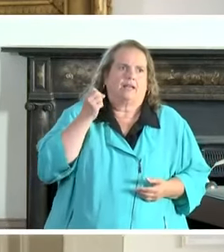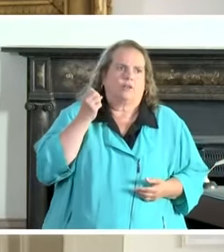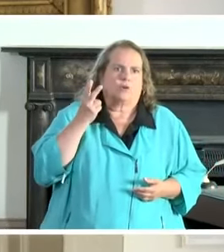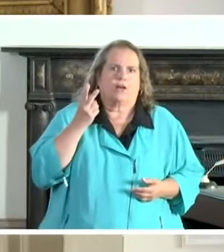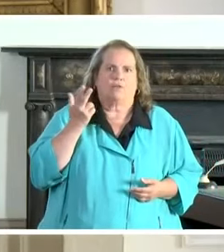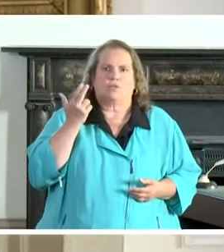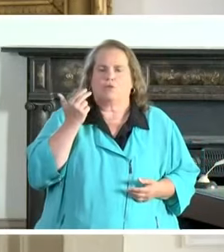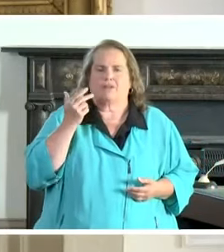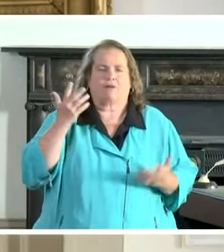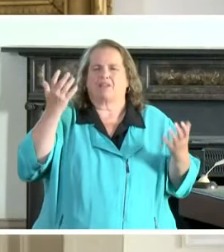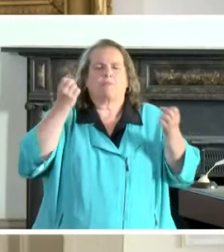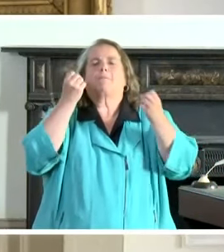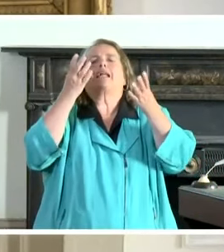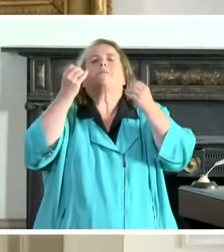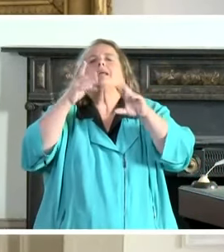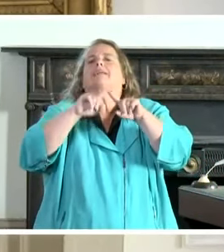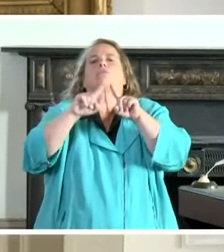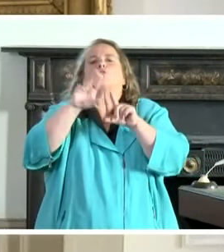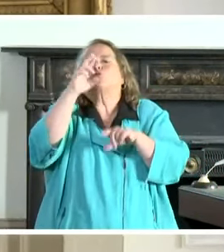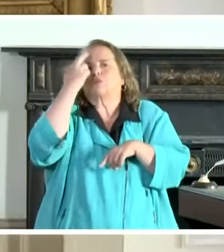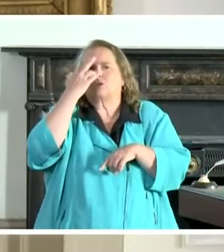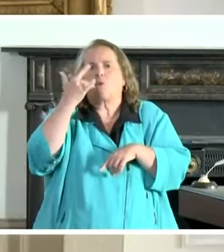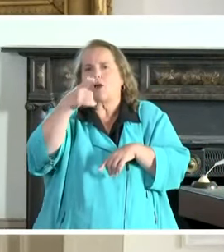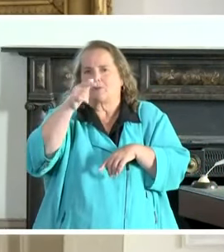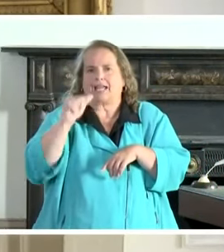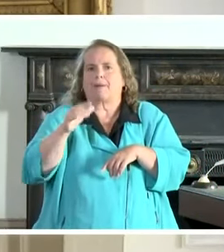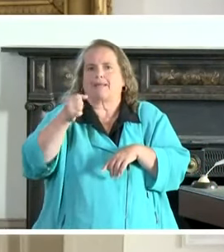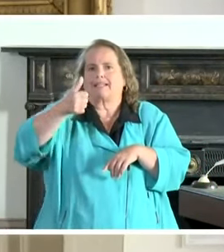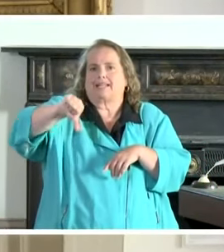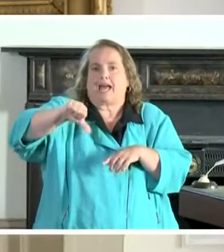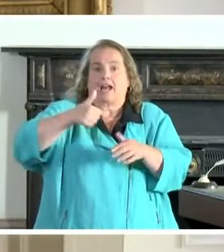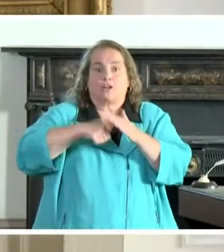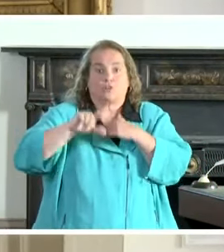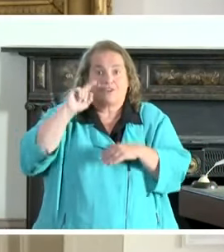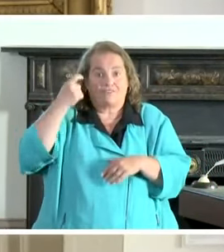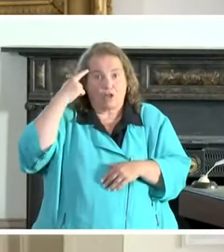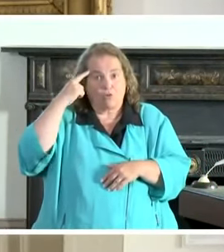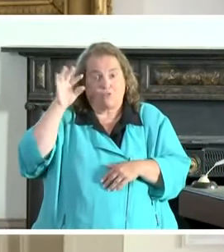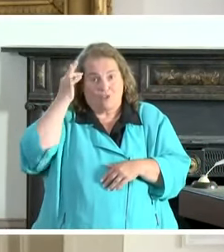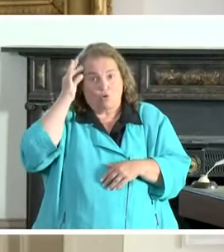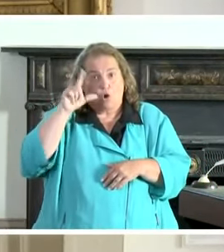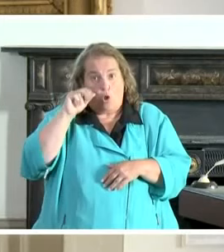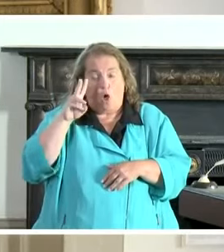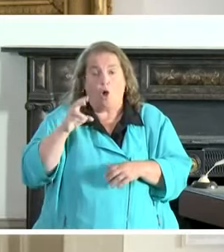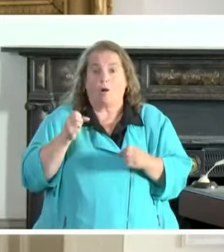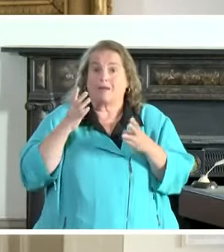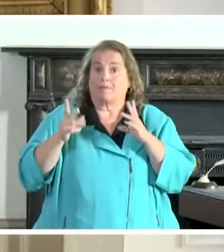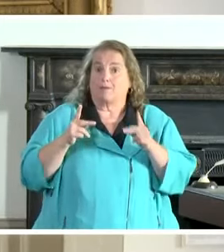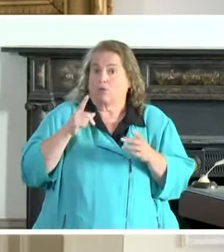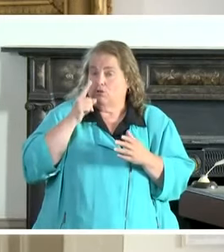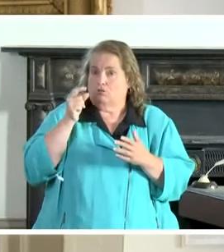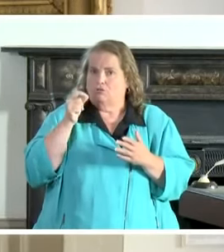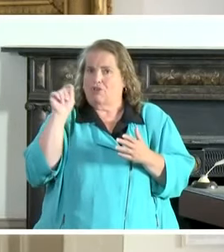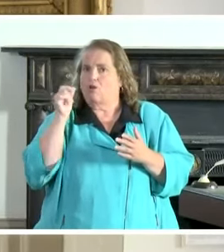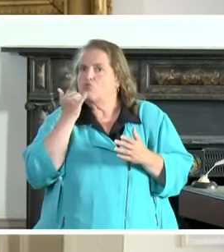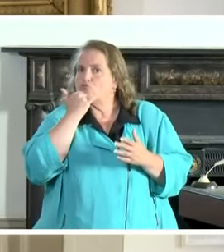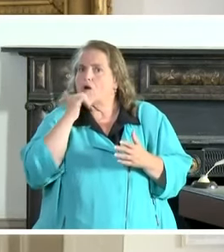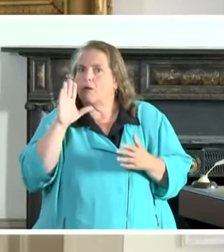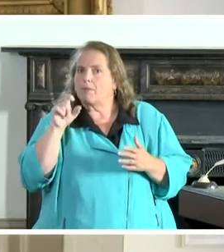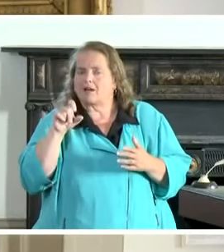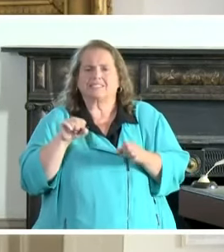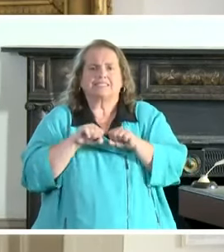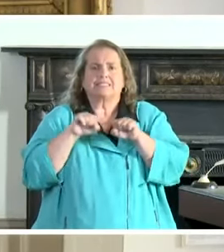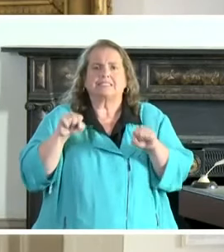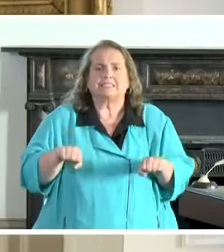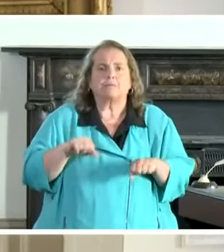that you can be denied under federal law. What we're finding in a lot of these is people check the wrong box in the system and set